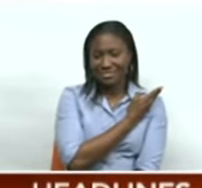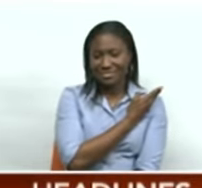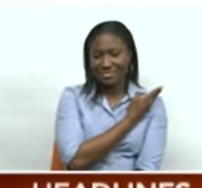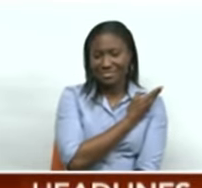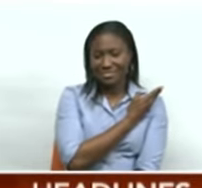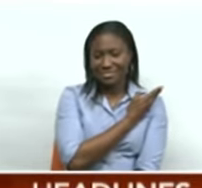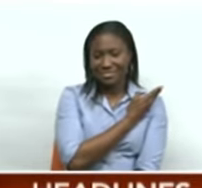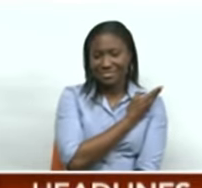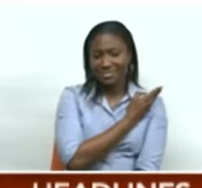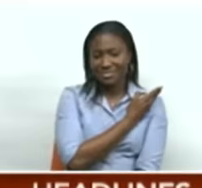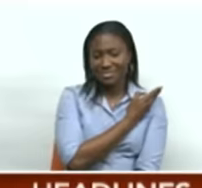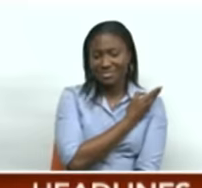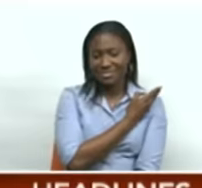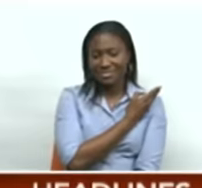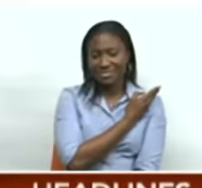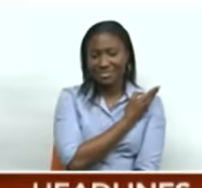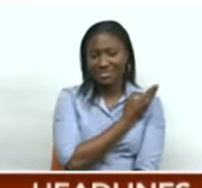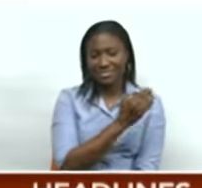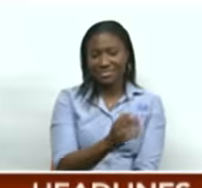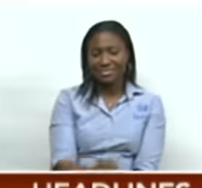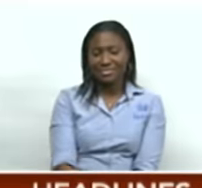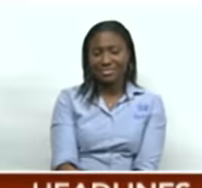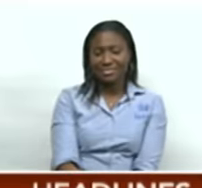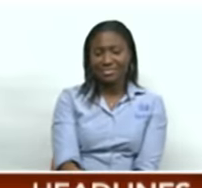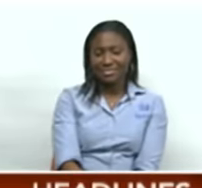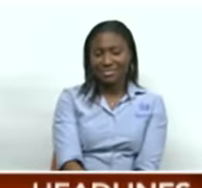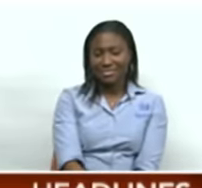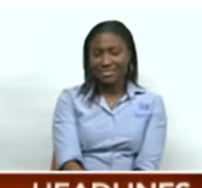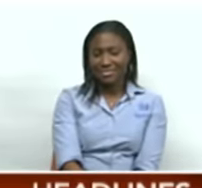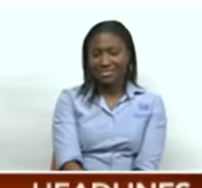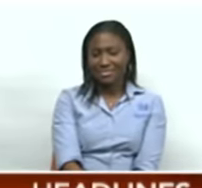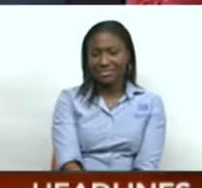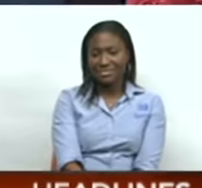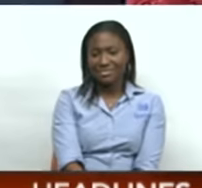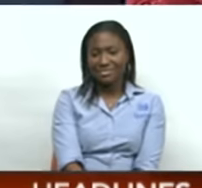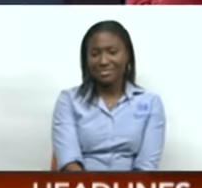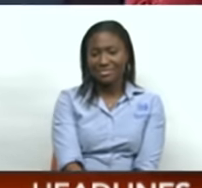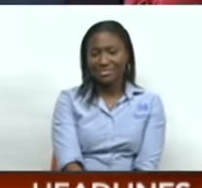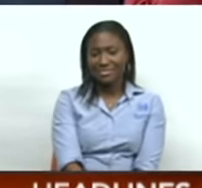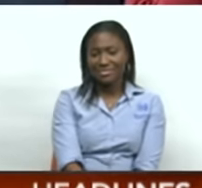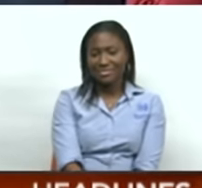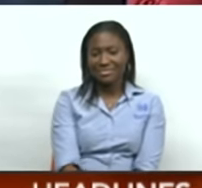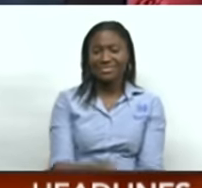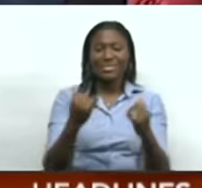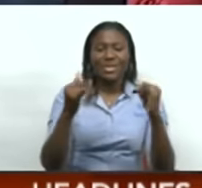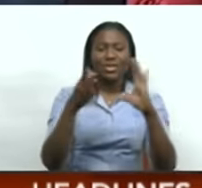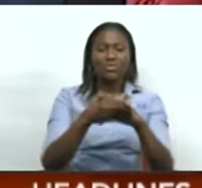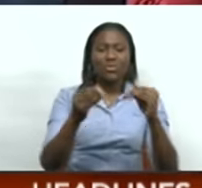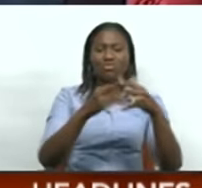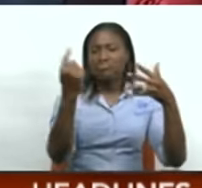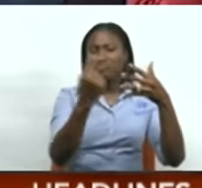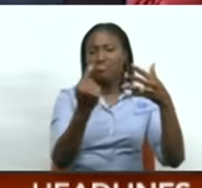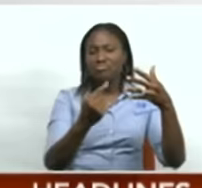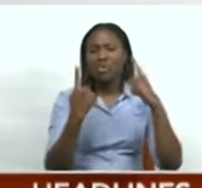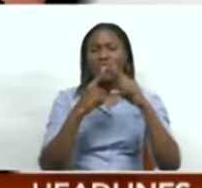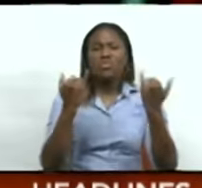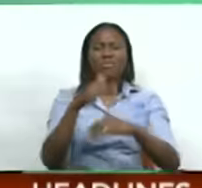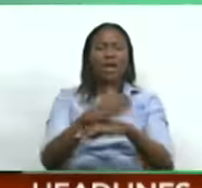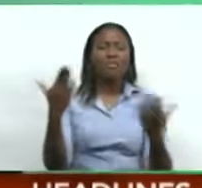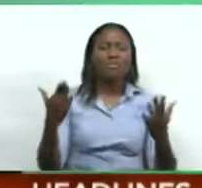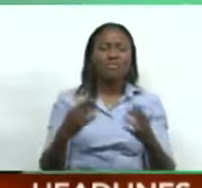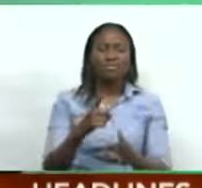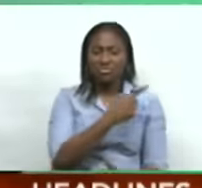Primsings, Chattak Food Products, and The Little Store. It's time to recap our headlines. Lisa Agard